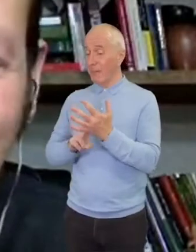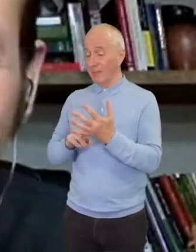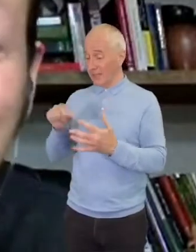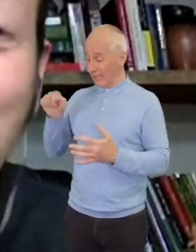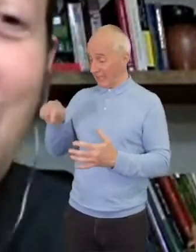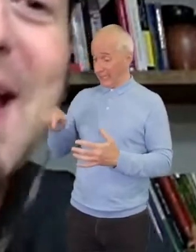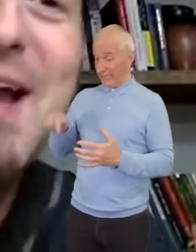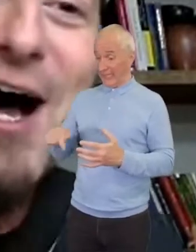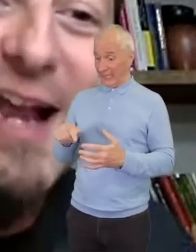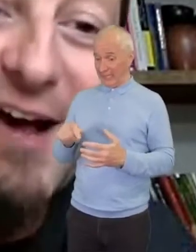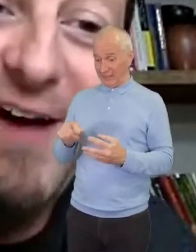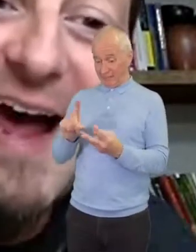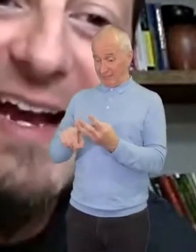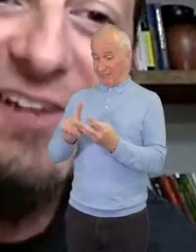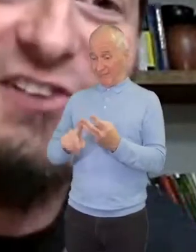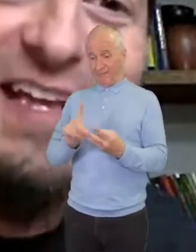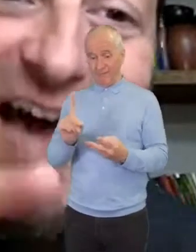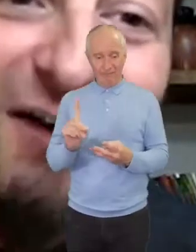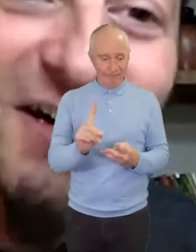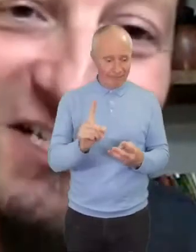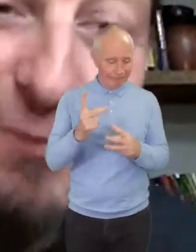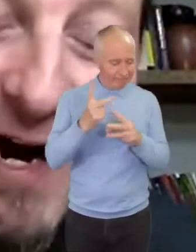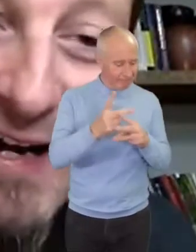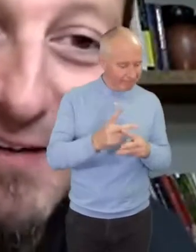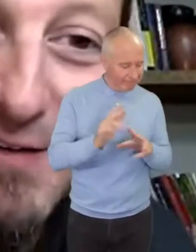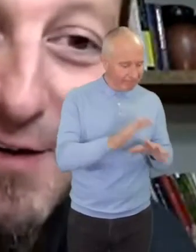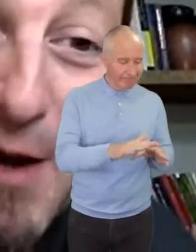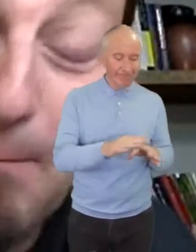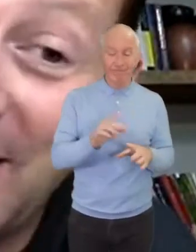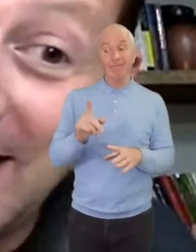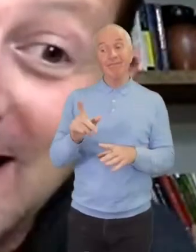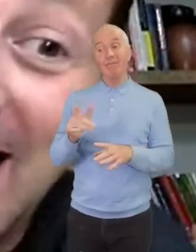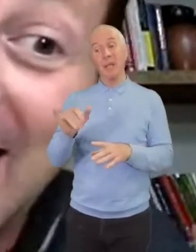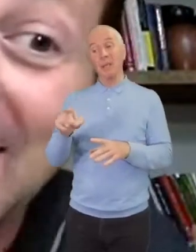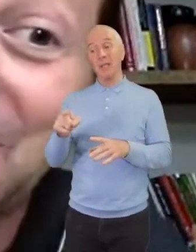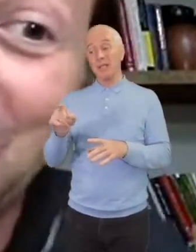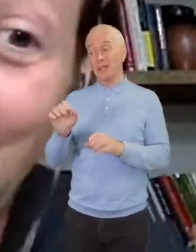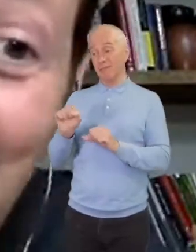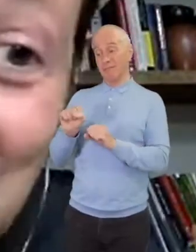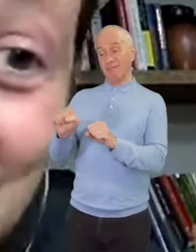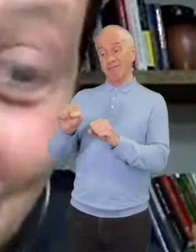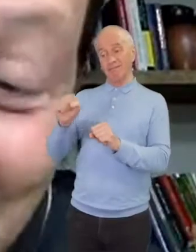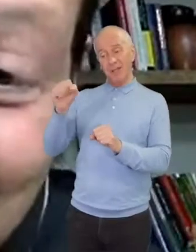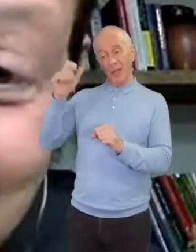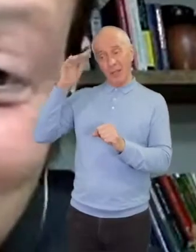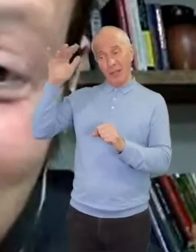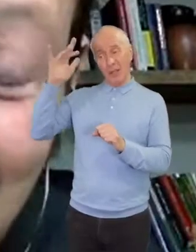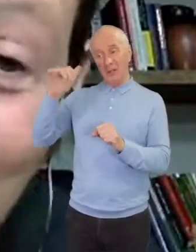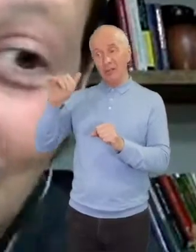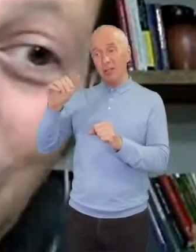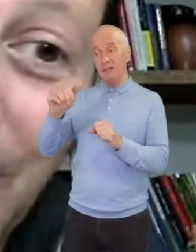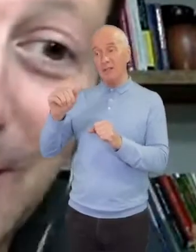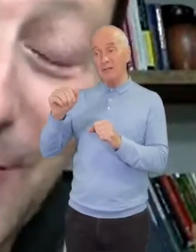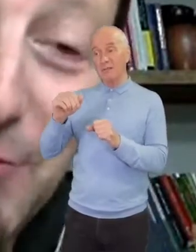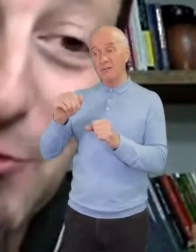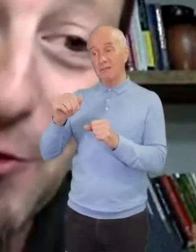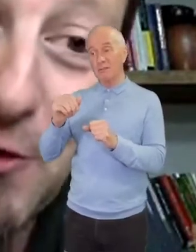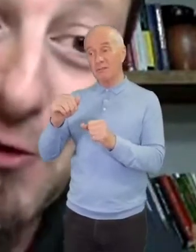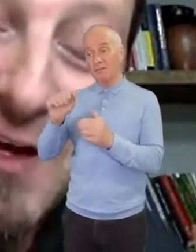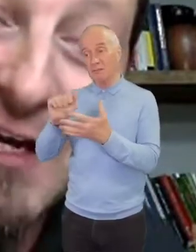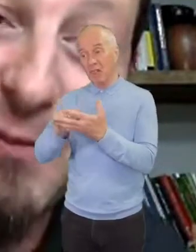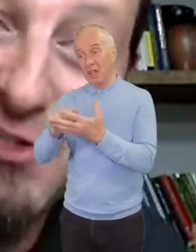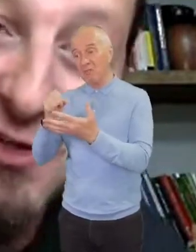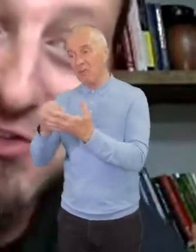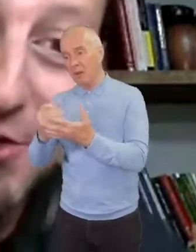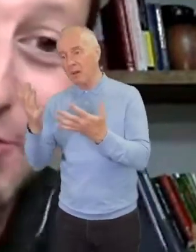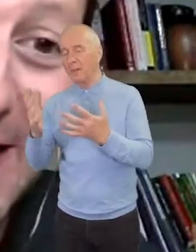up and he may not have had his theology right, but he had his compassion right. And I know we're in a virtual